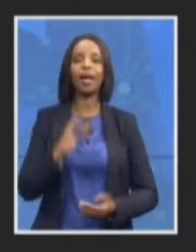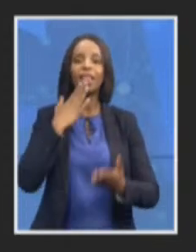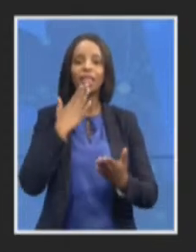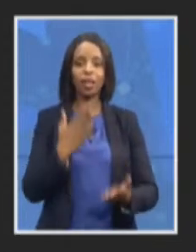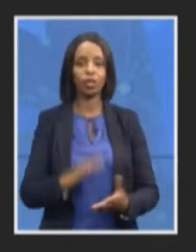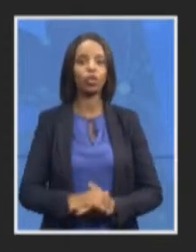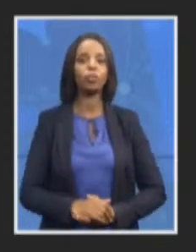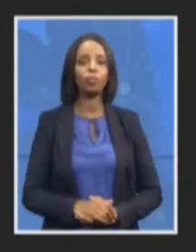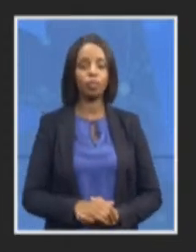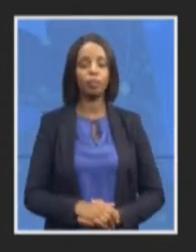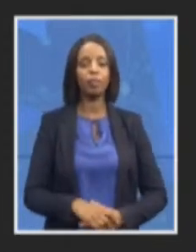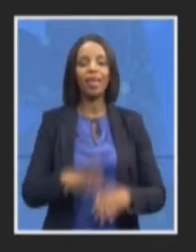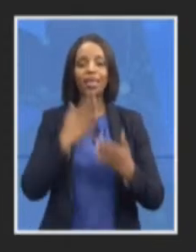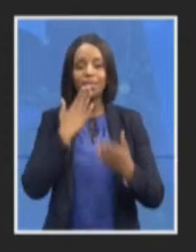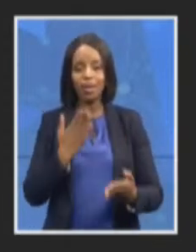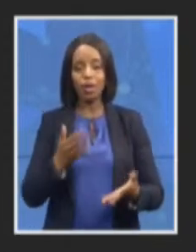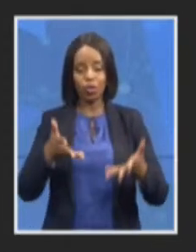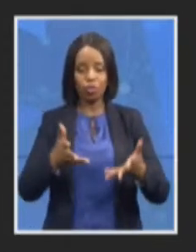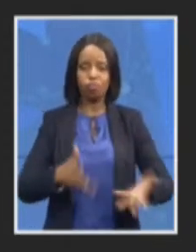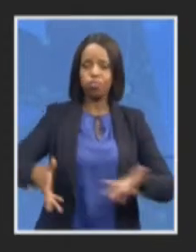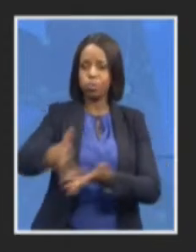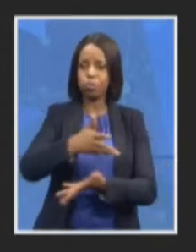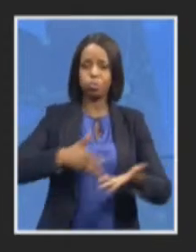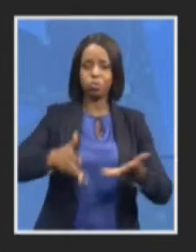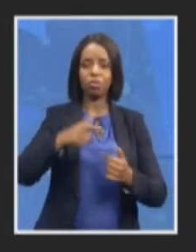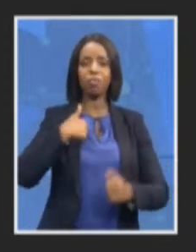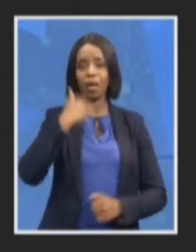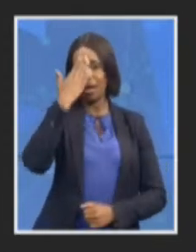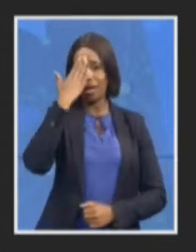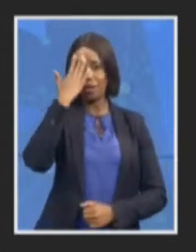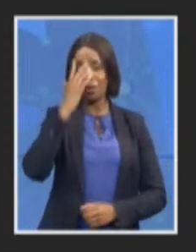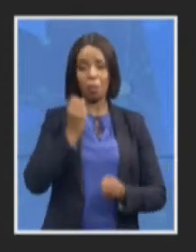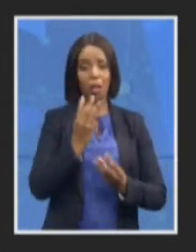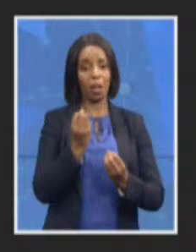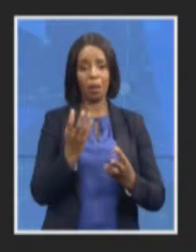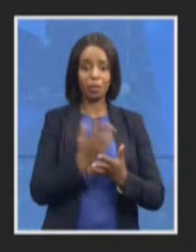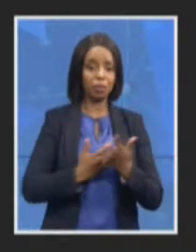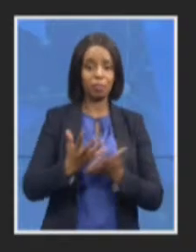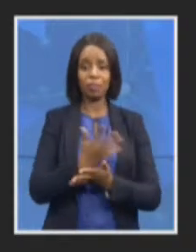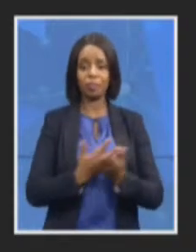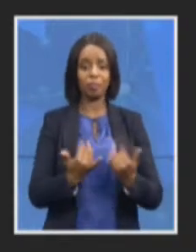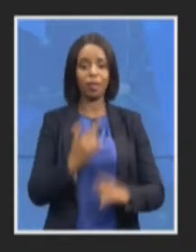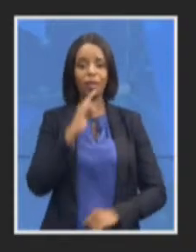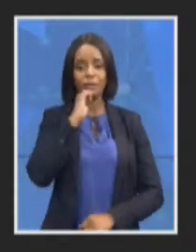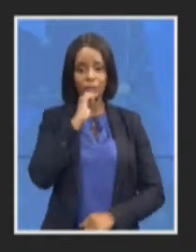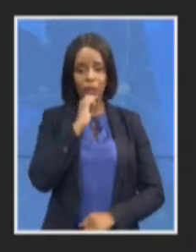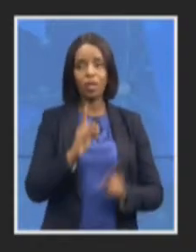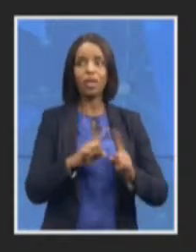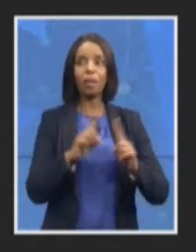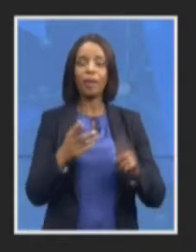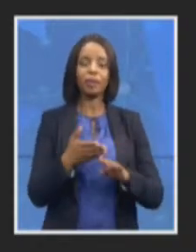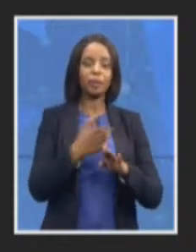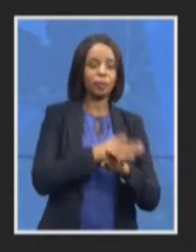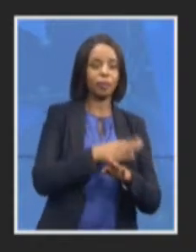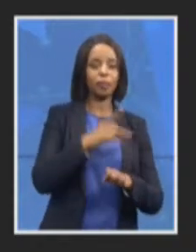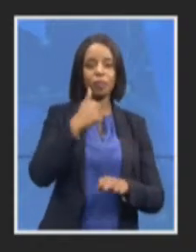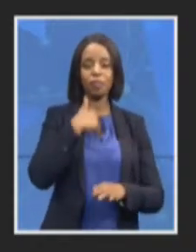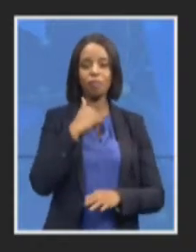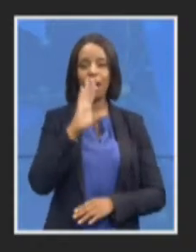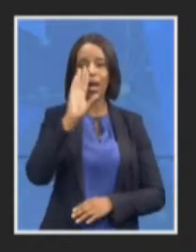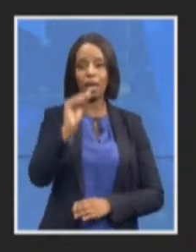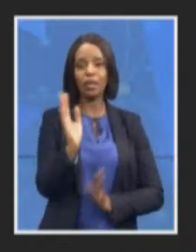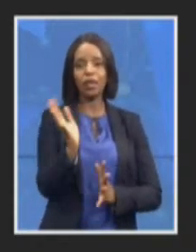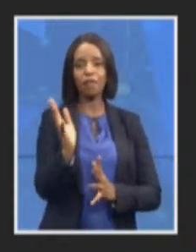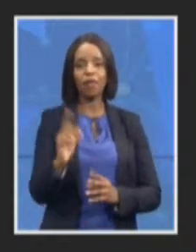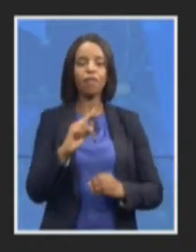long morning just to follow up I had a question earlier on whether or not the process of finding a new head of the